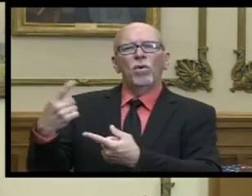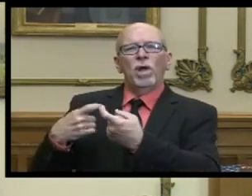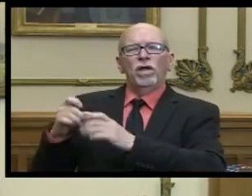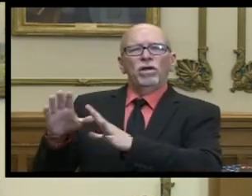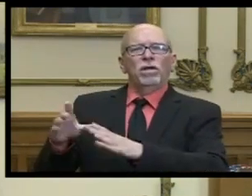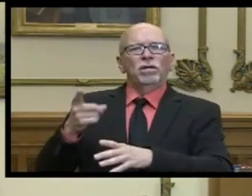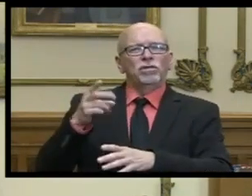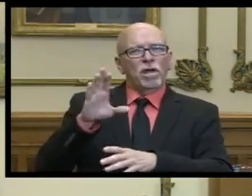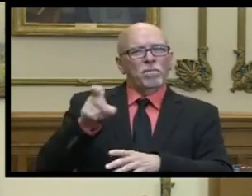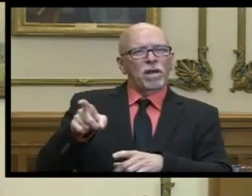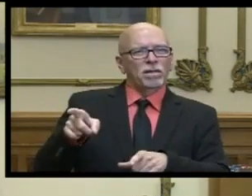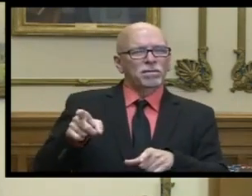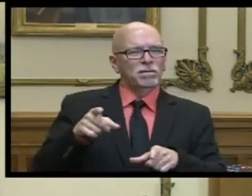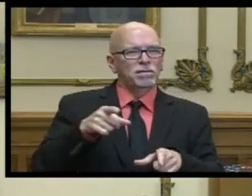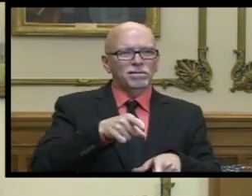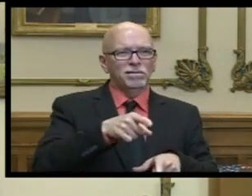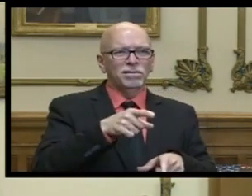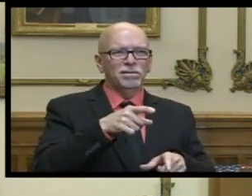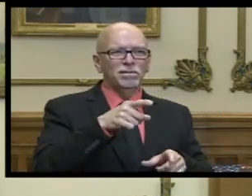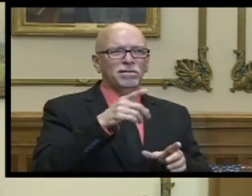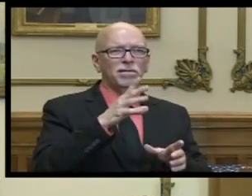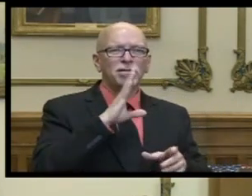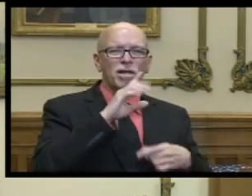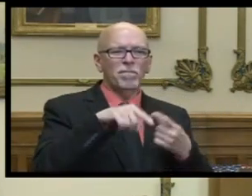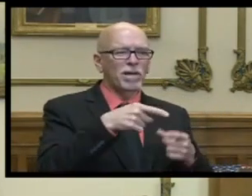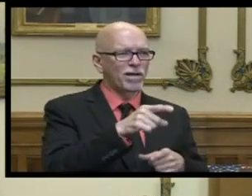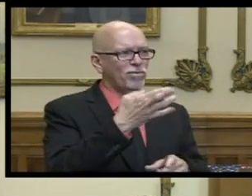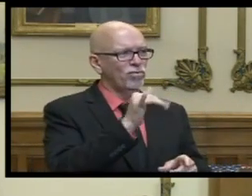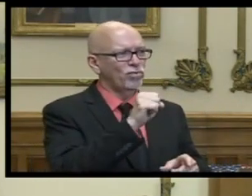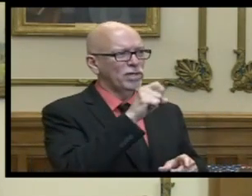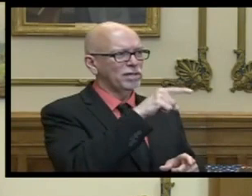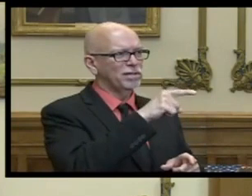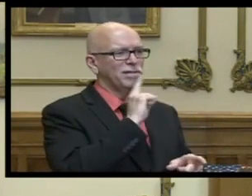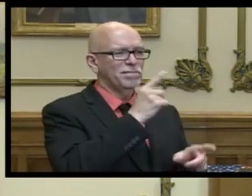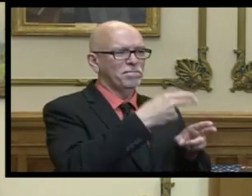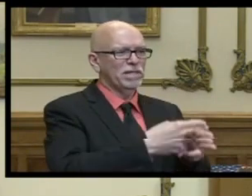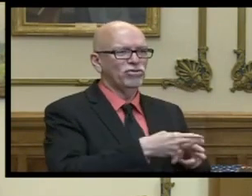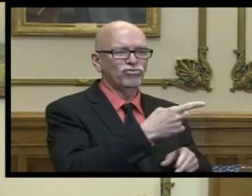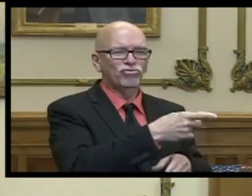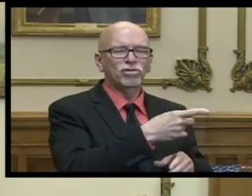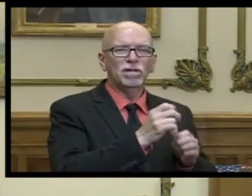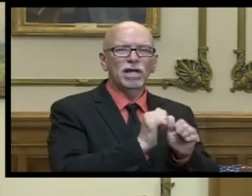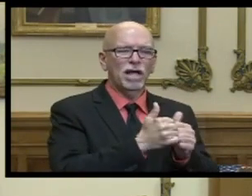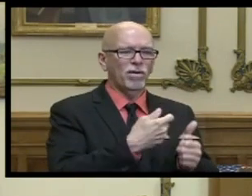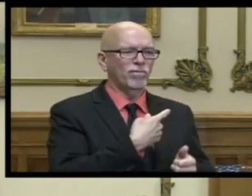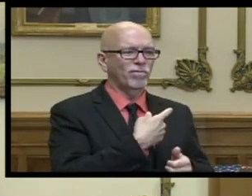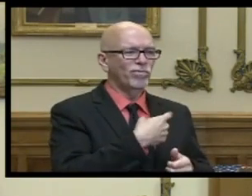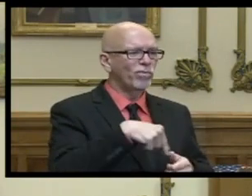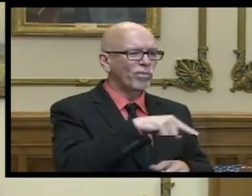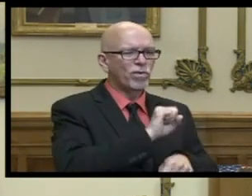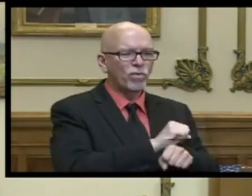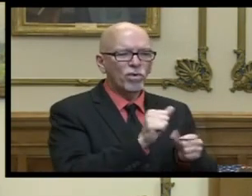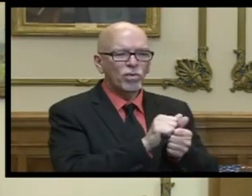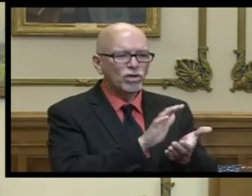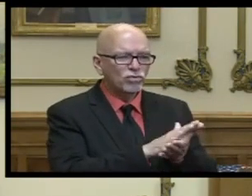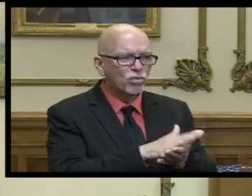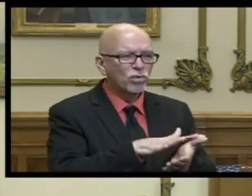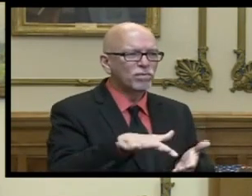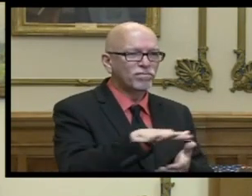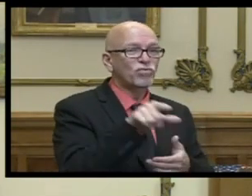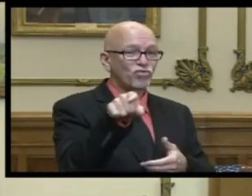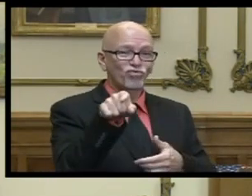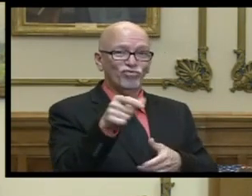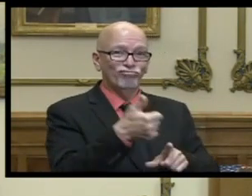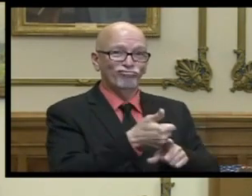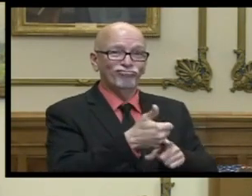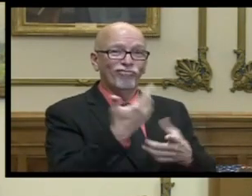dr bucks you might just talk about um chris mentioned how we're working with schools and you've been out in the